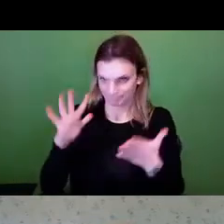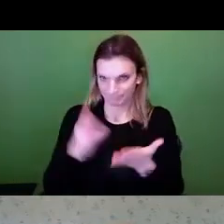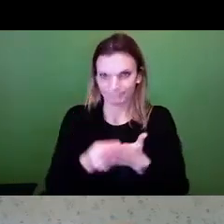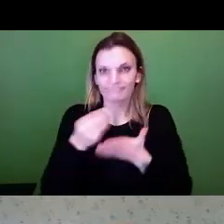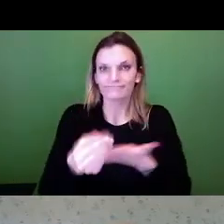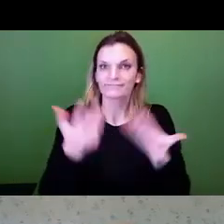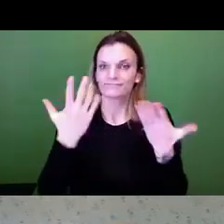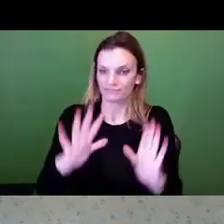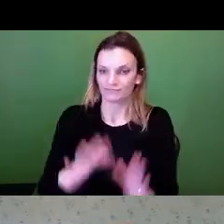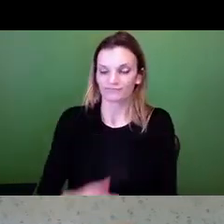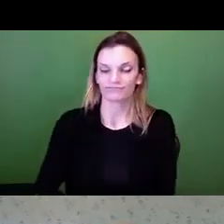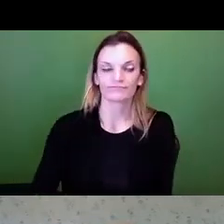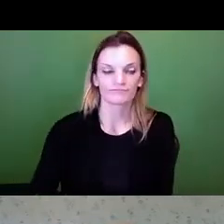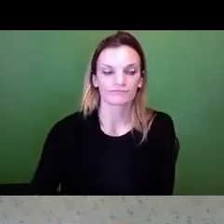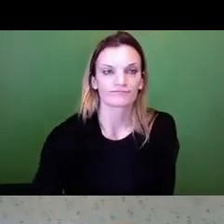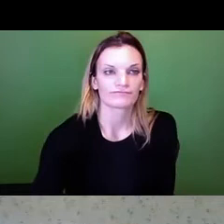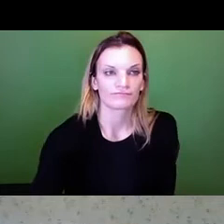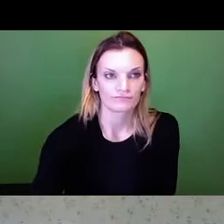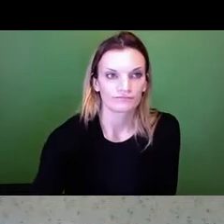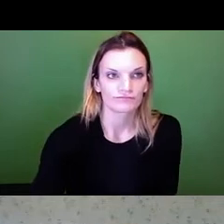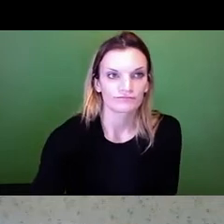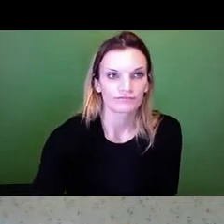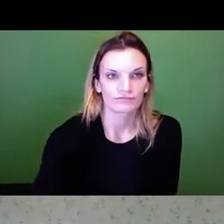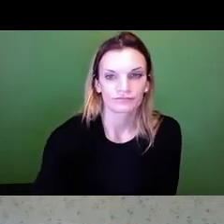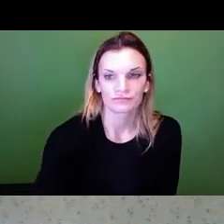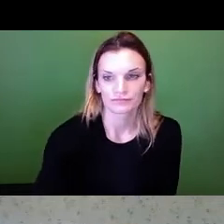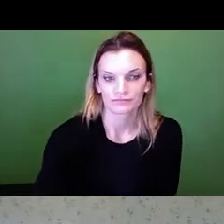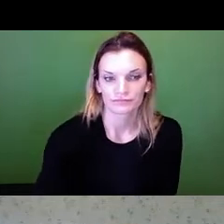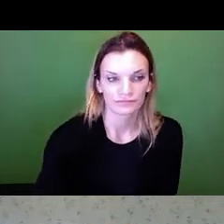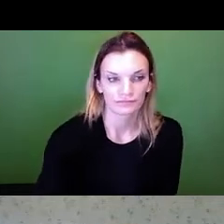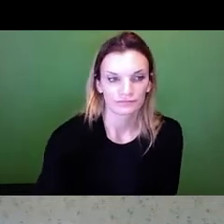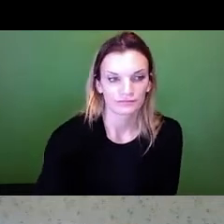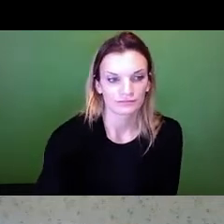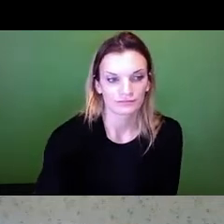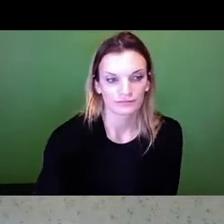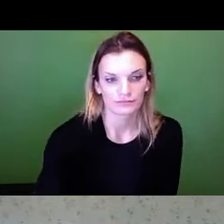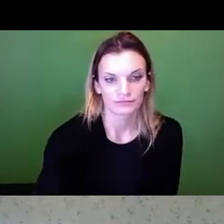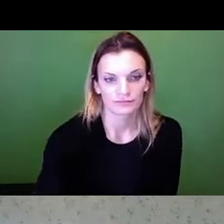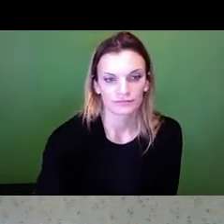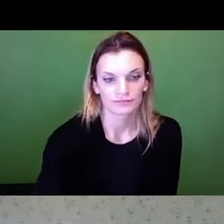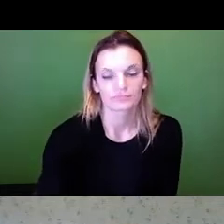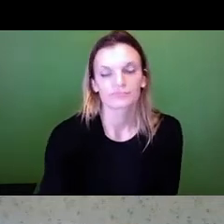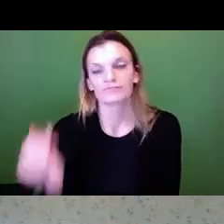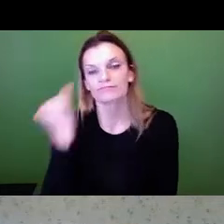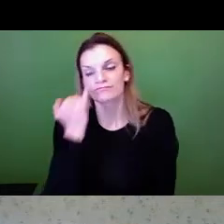And then also, we've made physical accommodations, such as for folks who may have a hearing impairment,